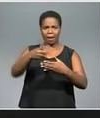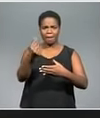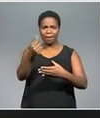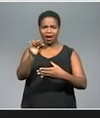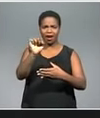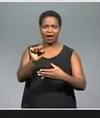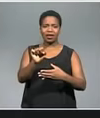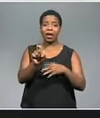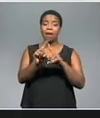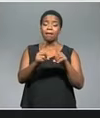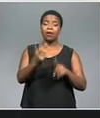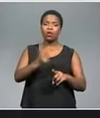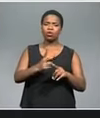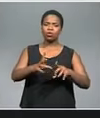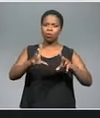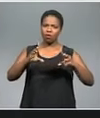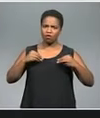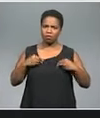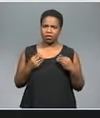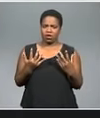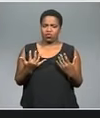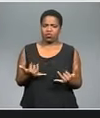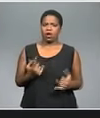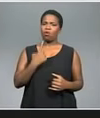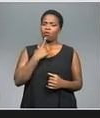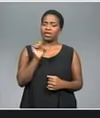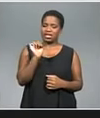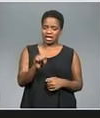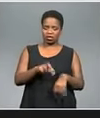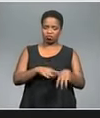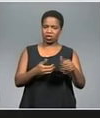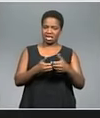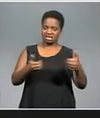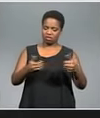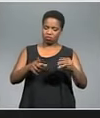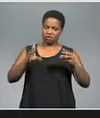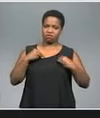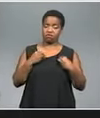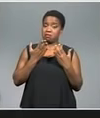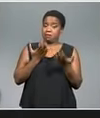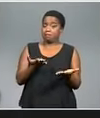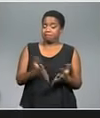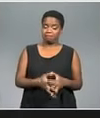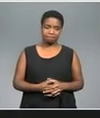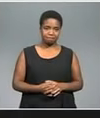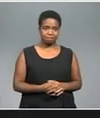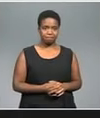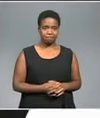implicated top politicians in corruption. Another bombshell from Angelo Agritzi today admitting he's racist.